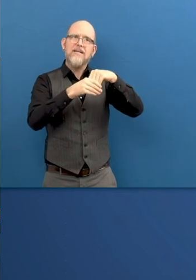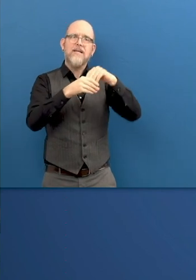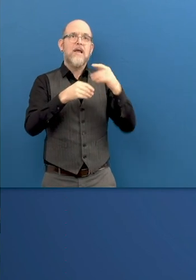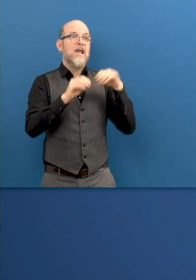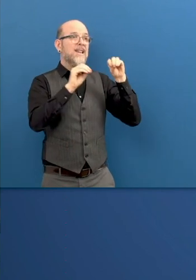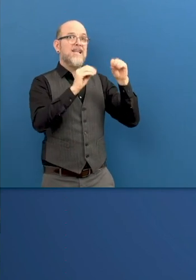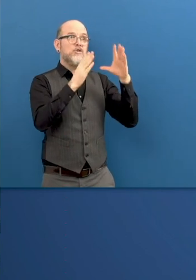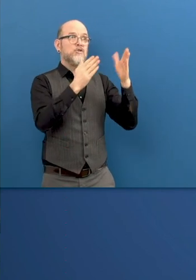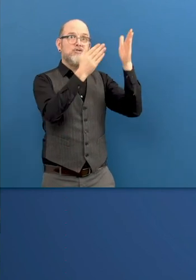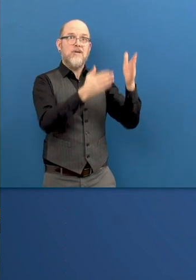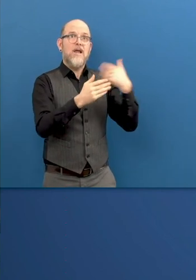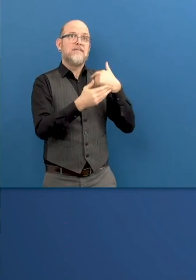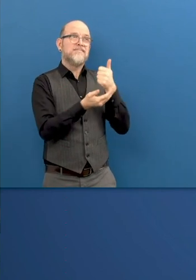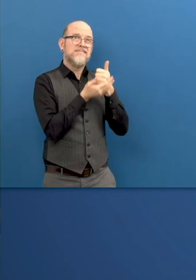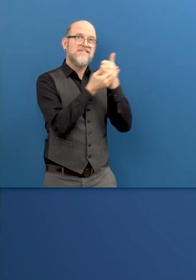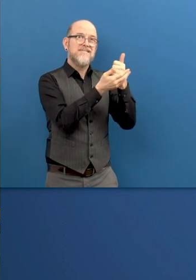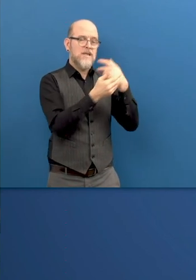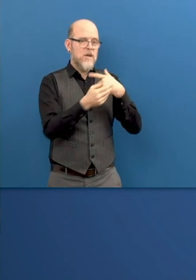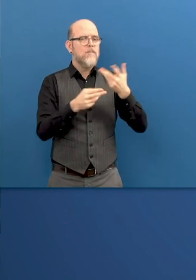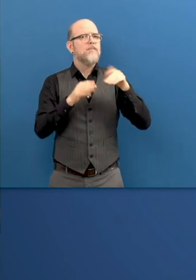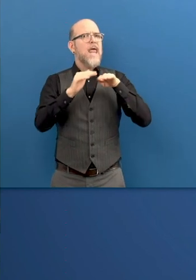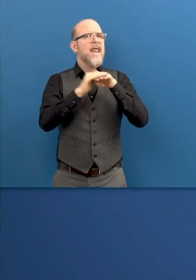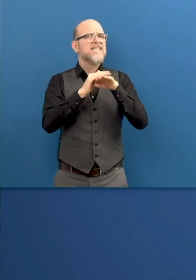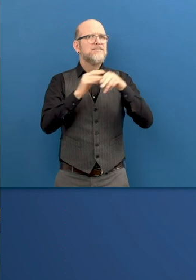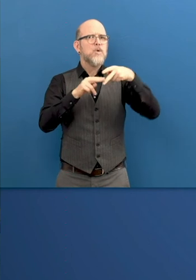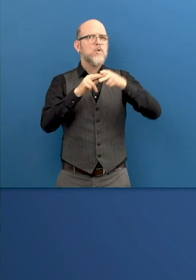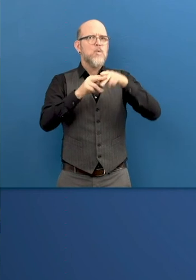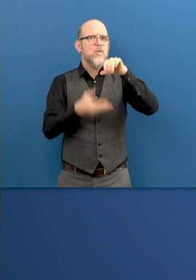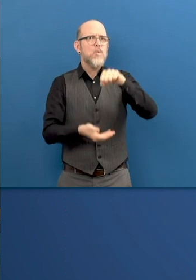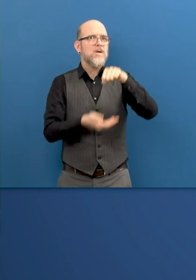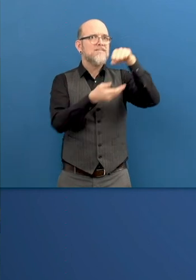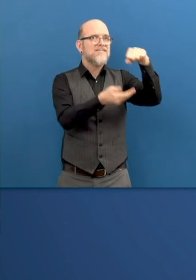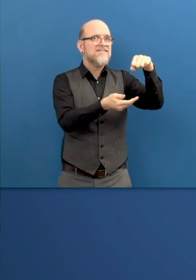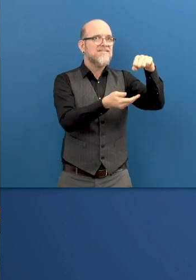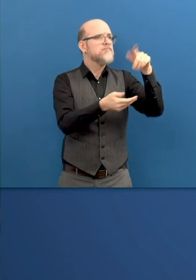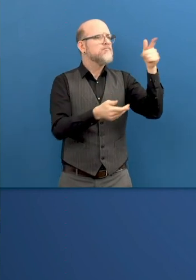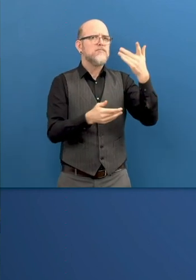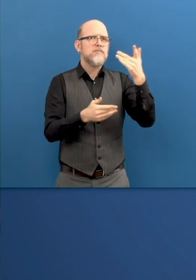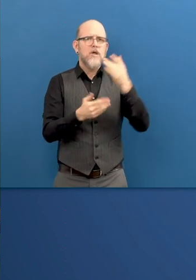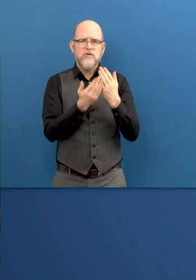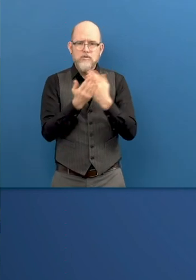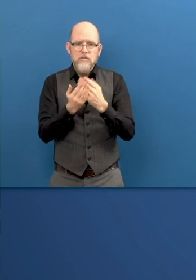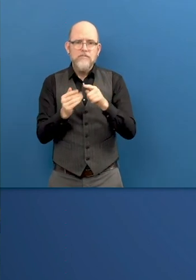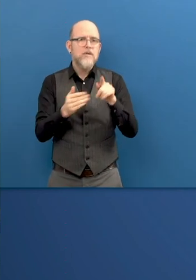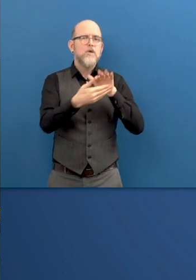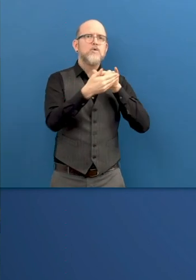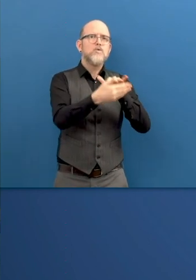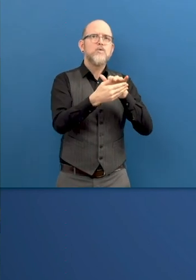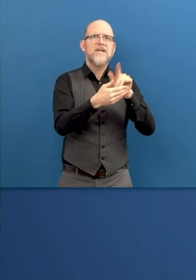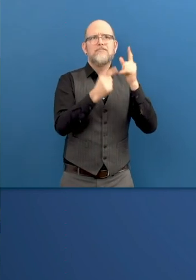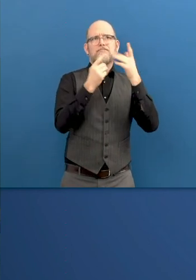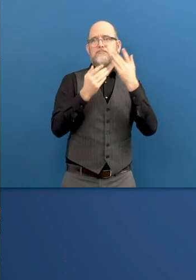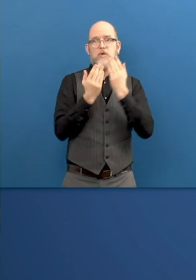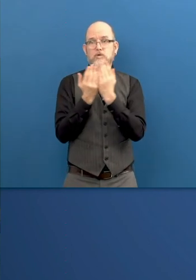Could be at the school, K-12, could be at the university, everywhere. So, for sure, we are also working on